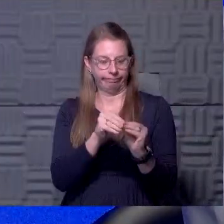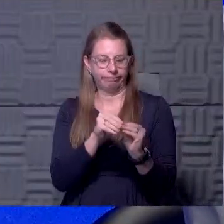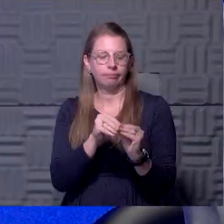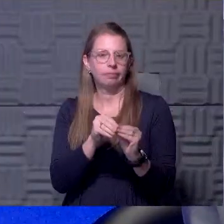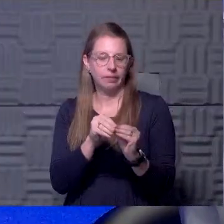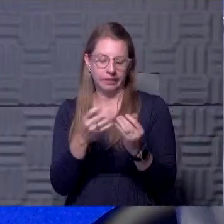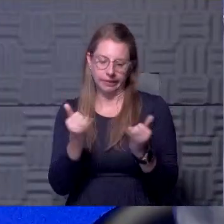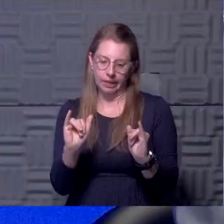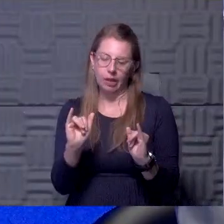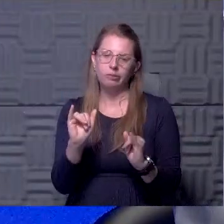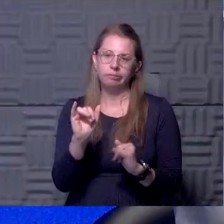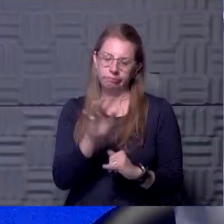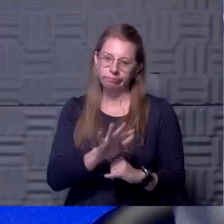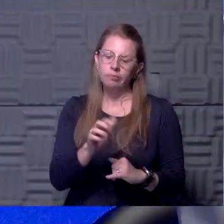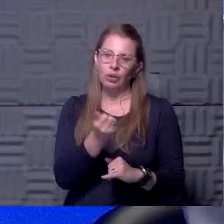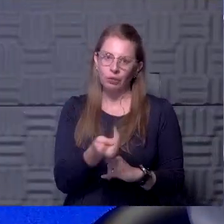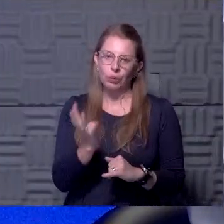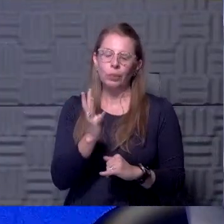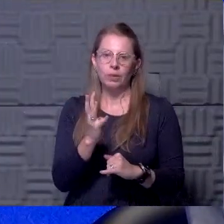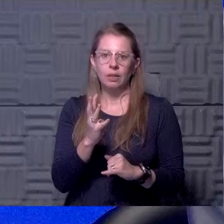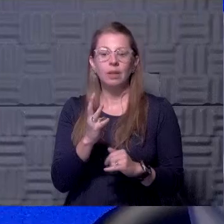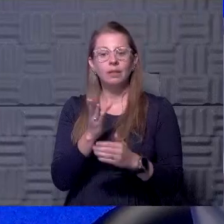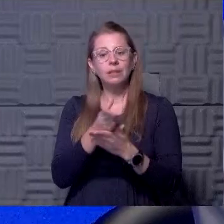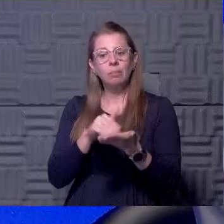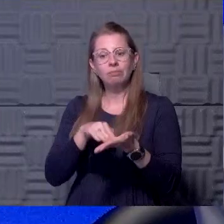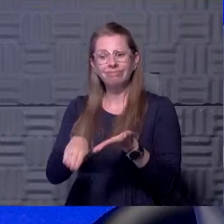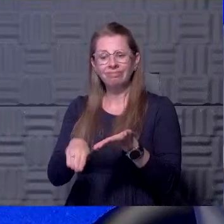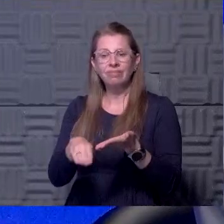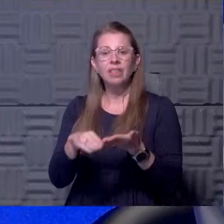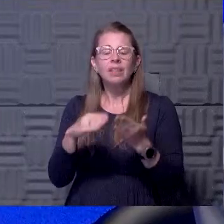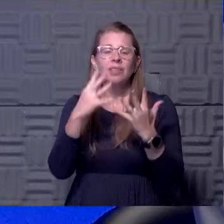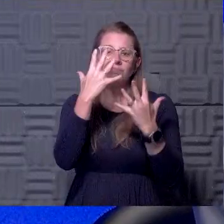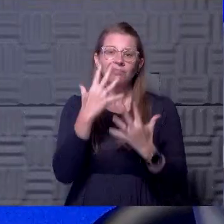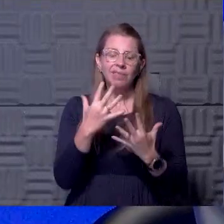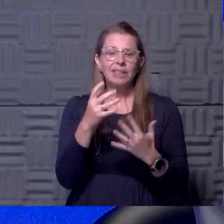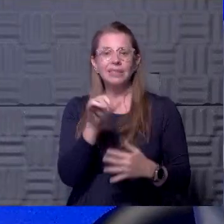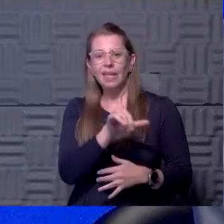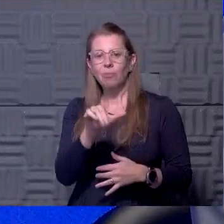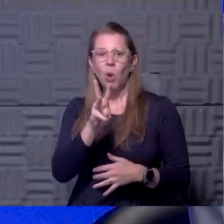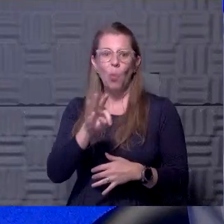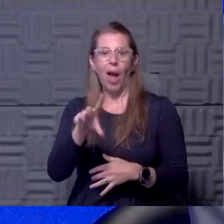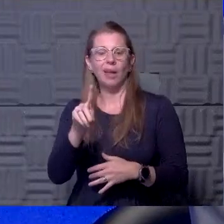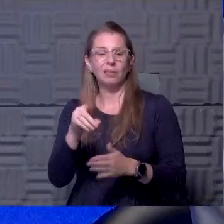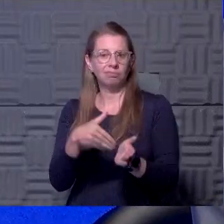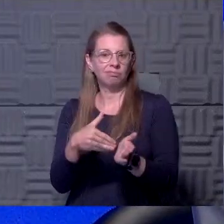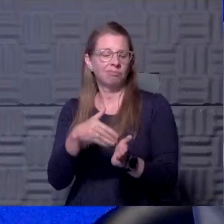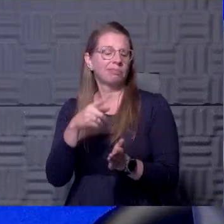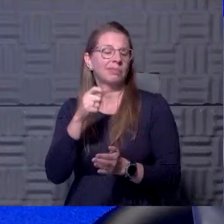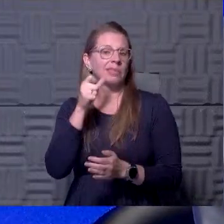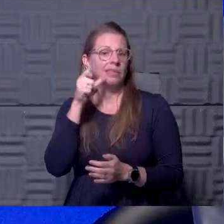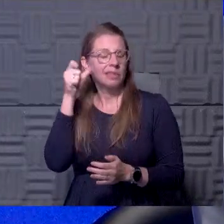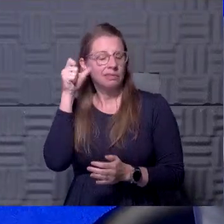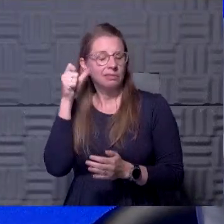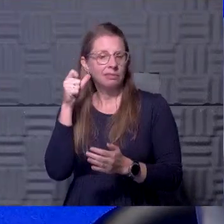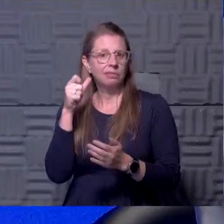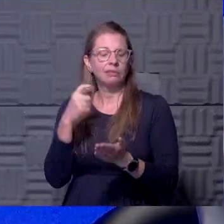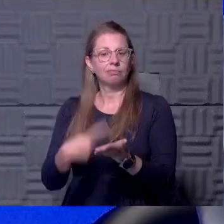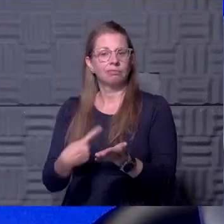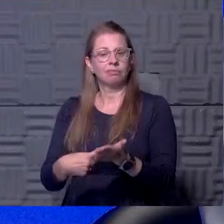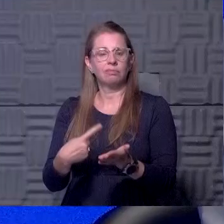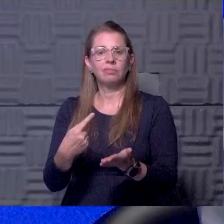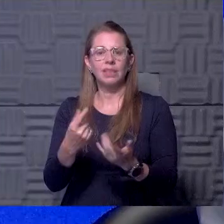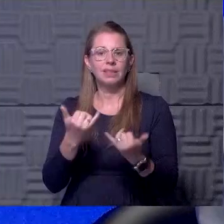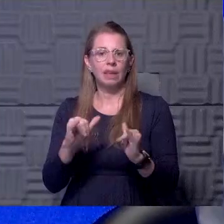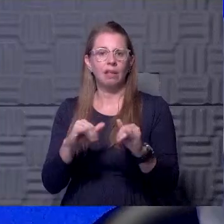All right. So still quite a few. Because we've had discharges, but unfortunately, as Dr. Wild talked about yesterday, getting a lot of admissions. to get admissions. are. Even